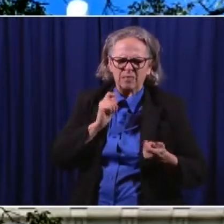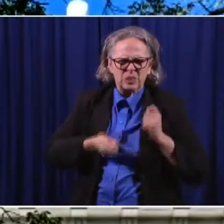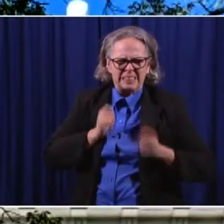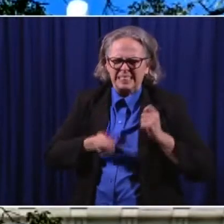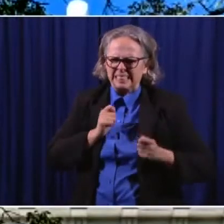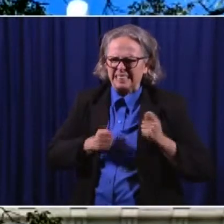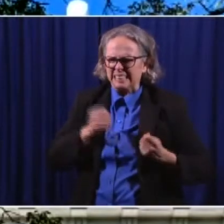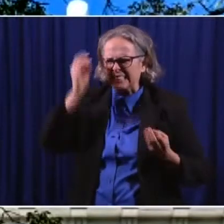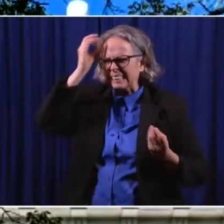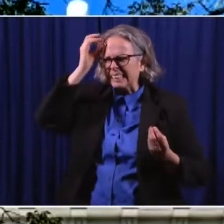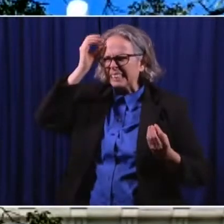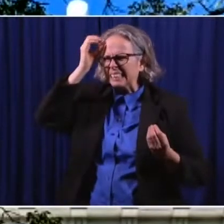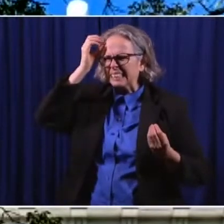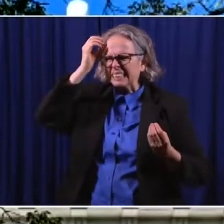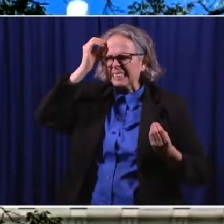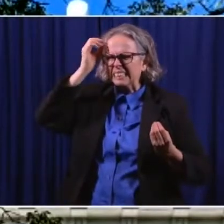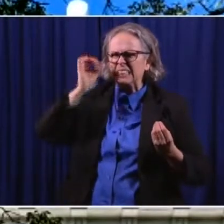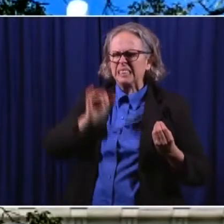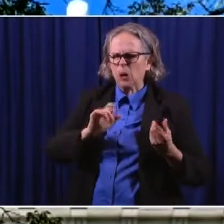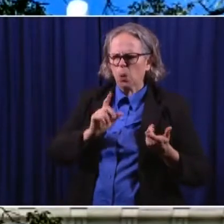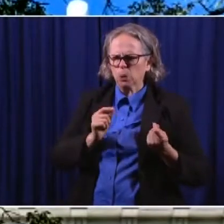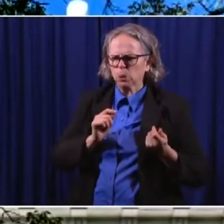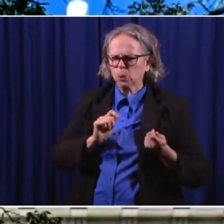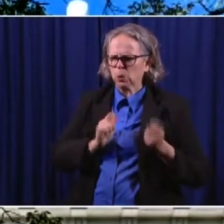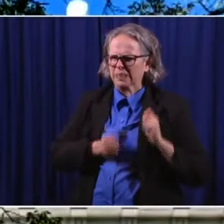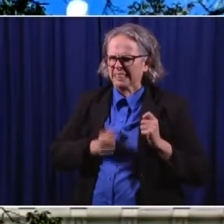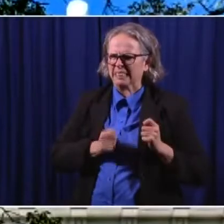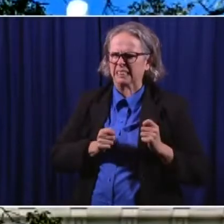just how long we paused the in-person instruction.